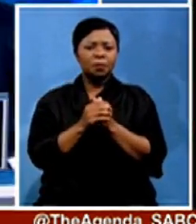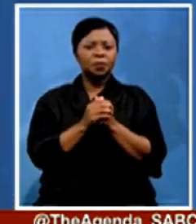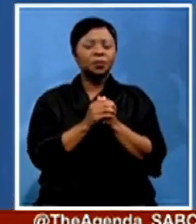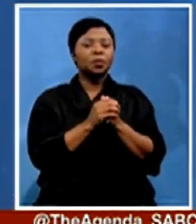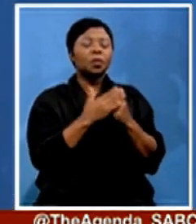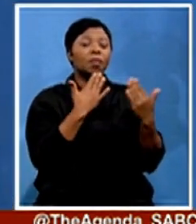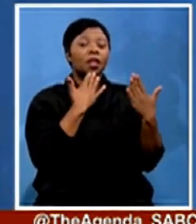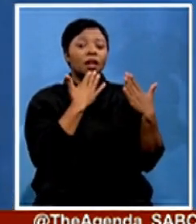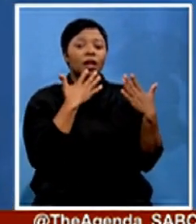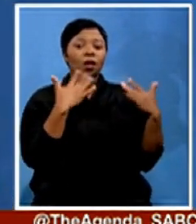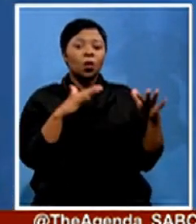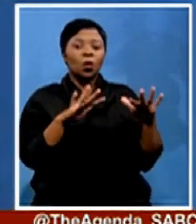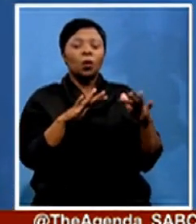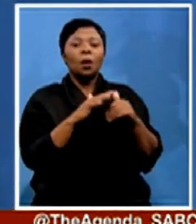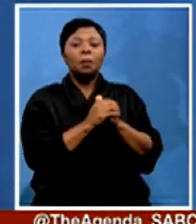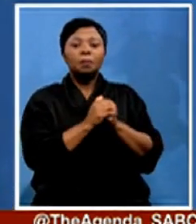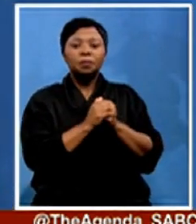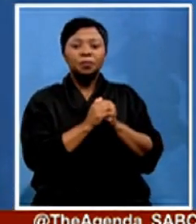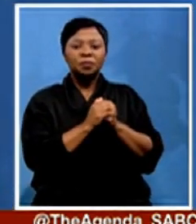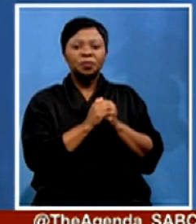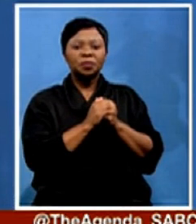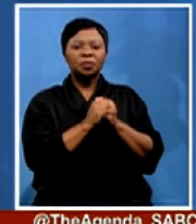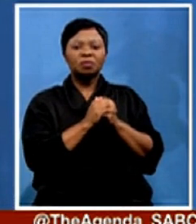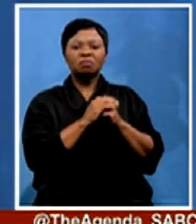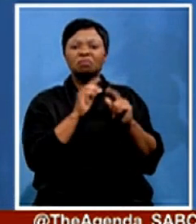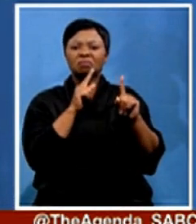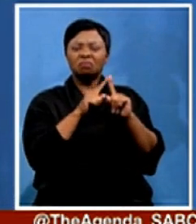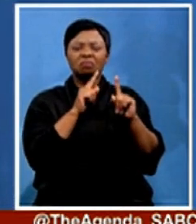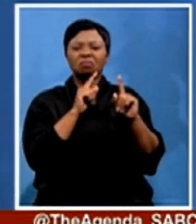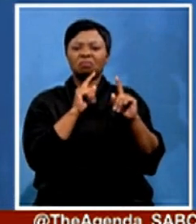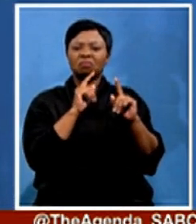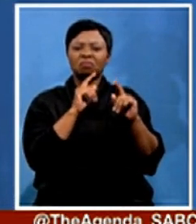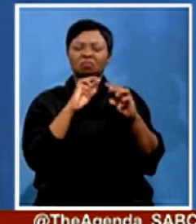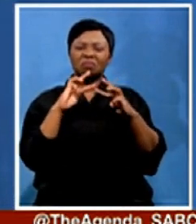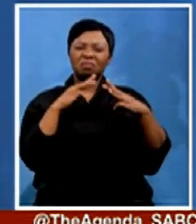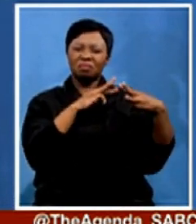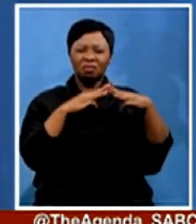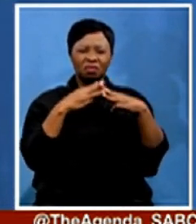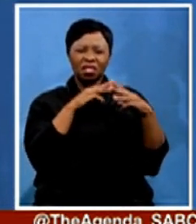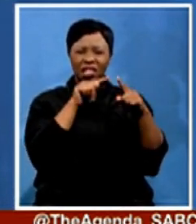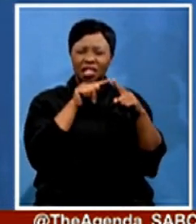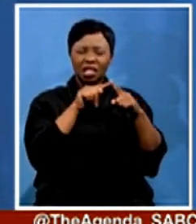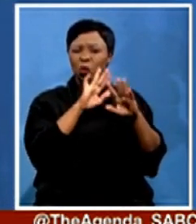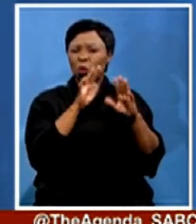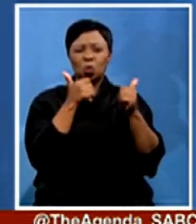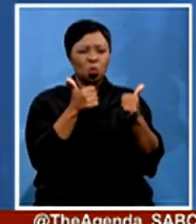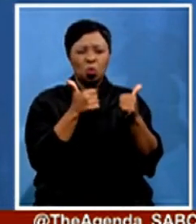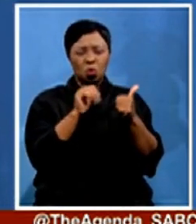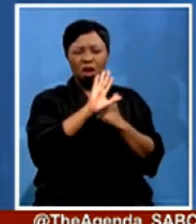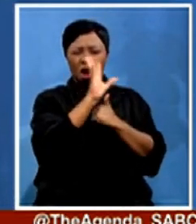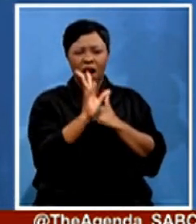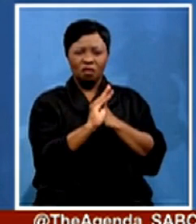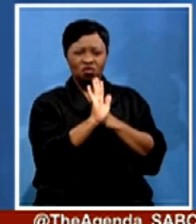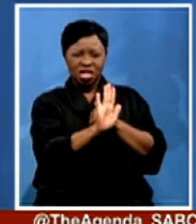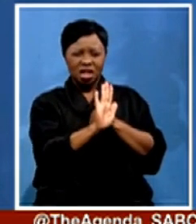Terrorism is not a good phenomenon in Africa. It will be unfortunate for us to